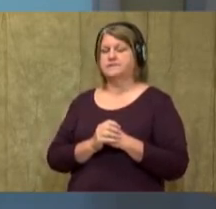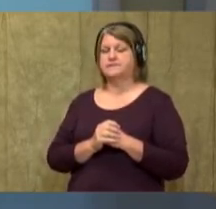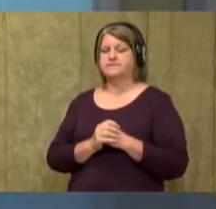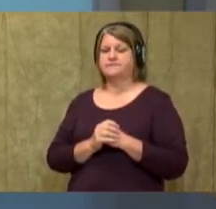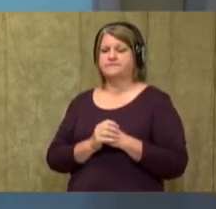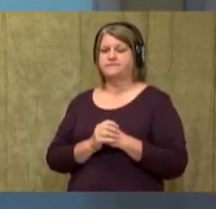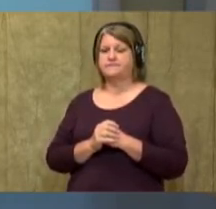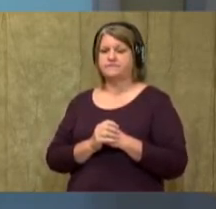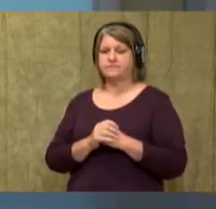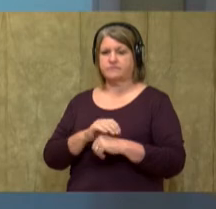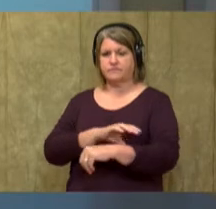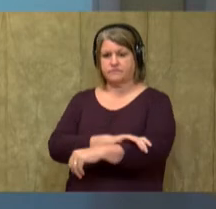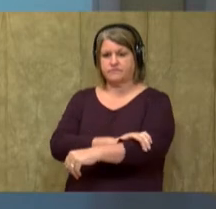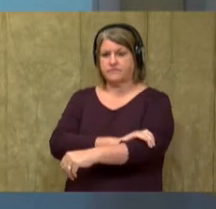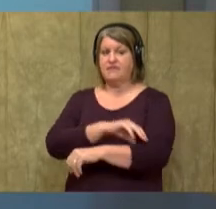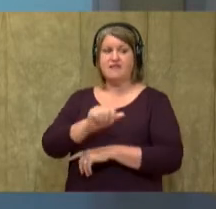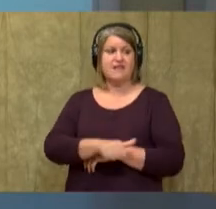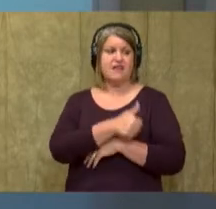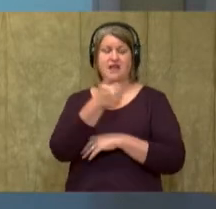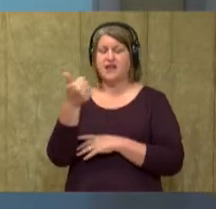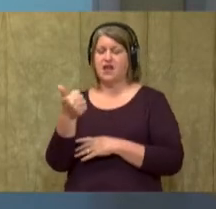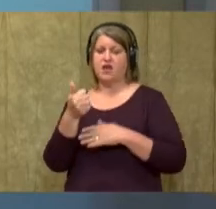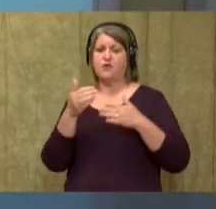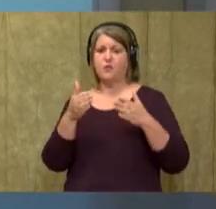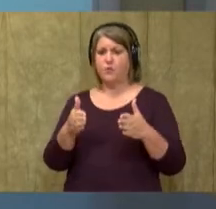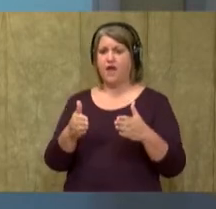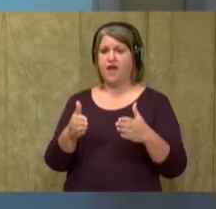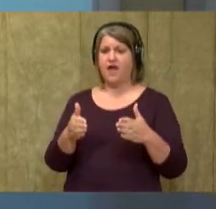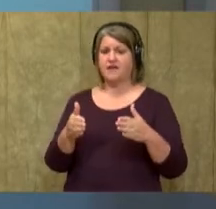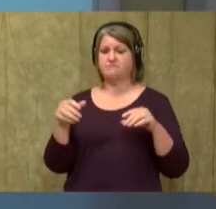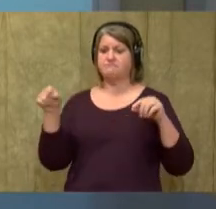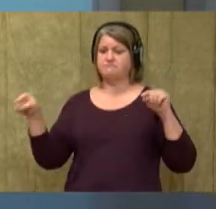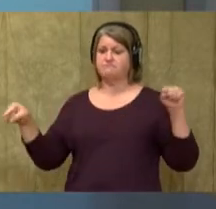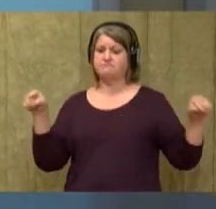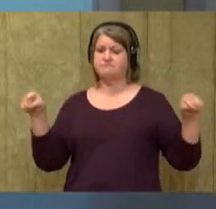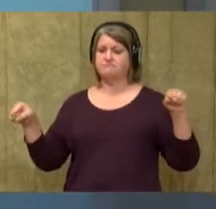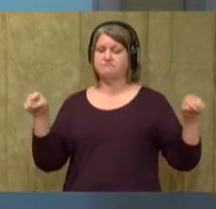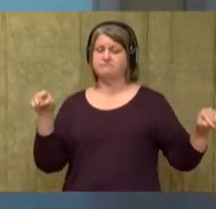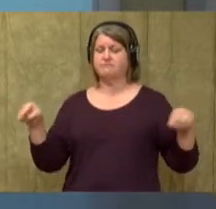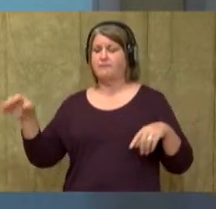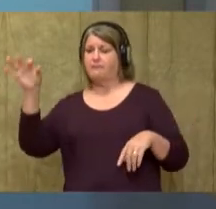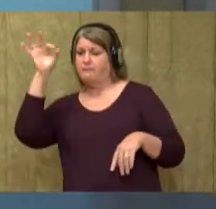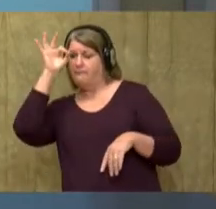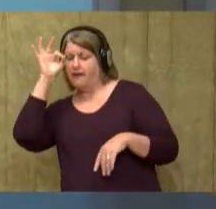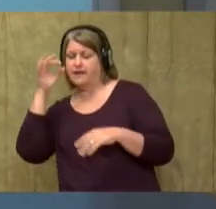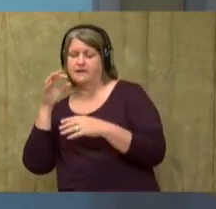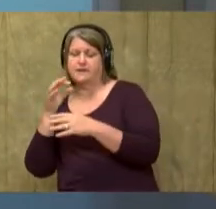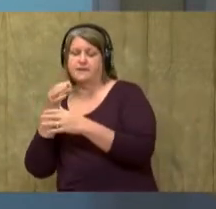All right. Any other way baby panda bears and polar bears are the same?